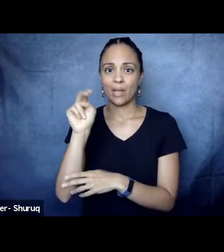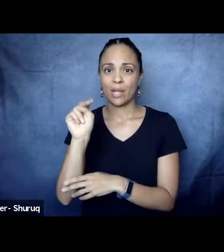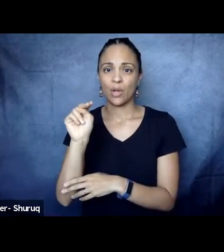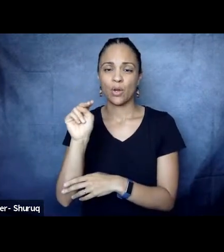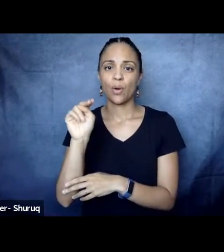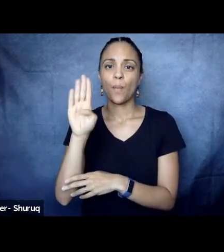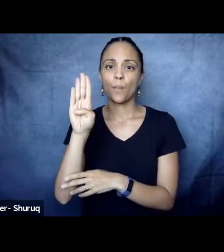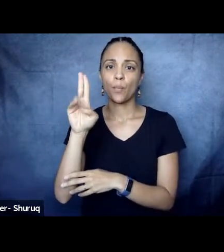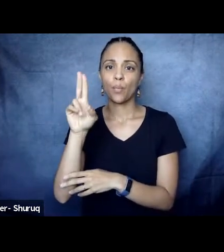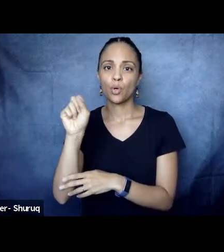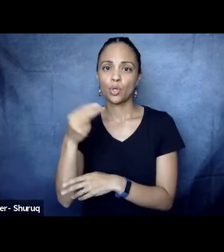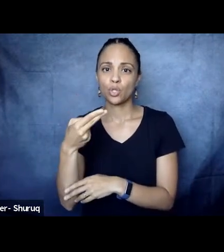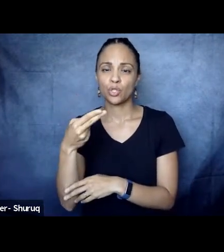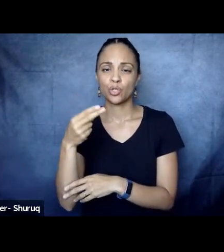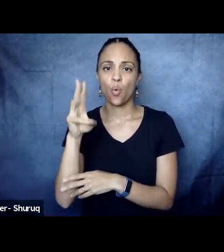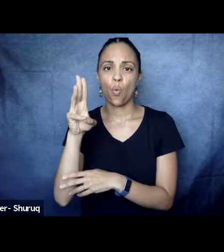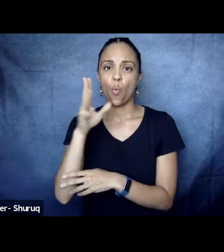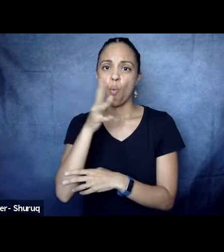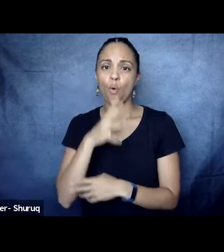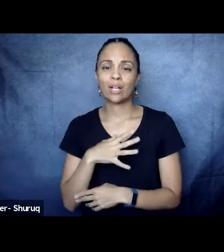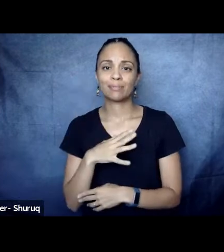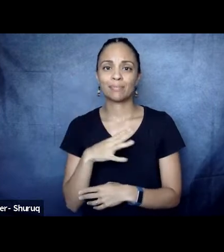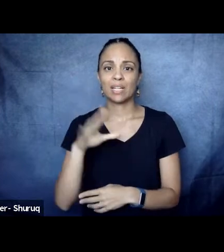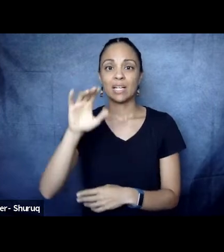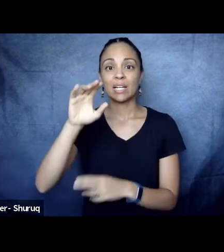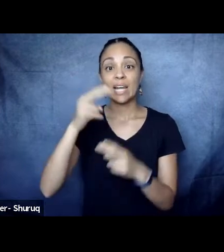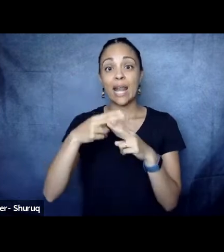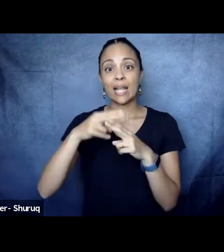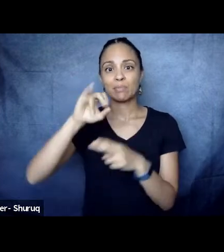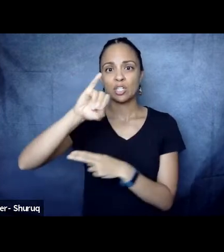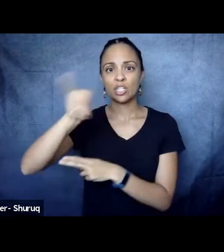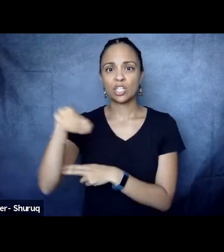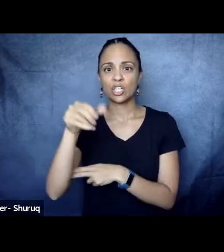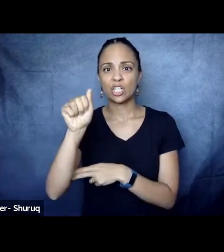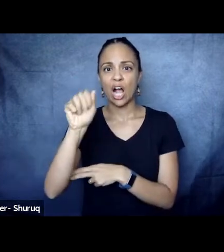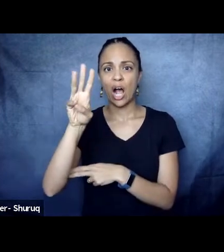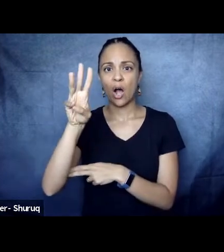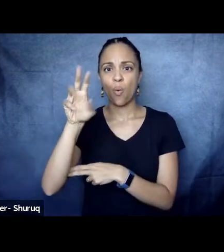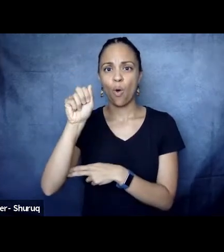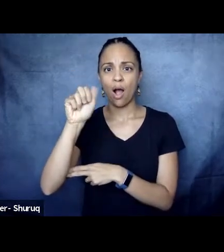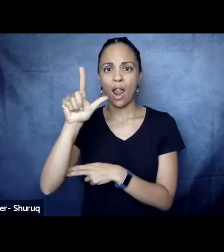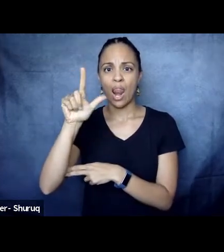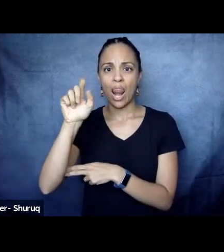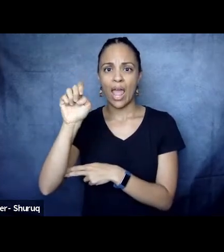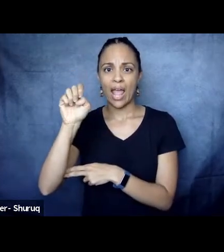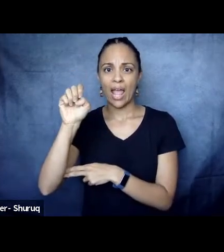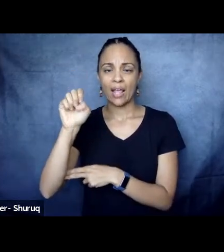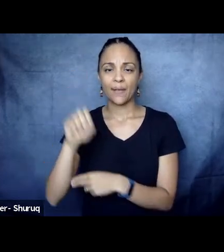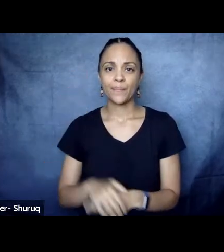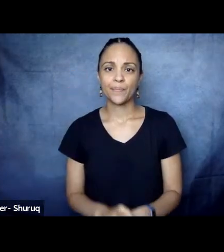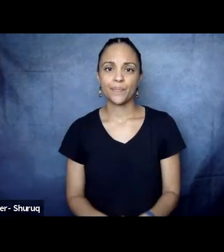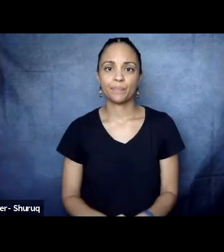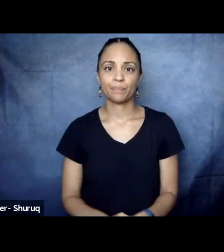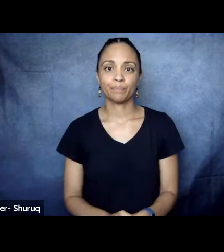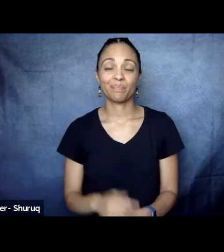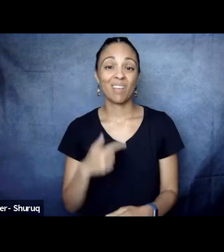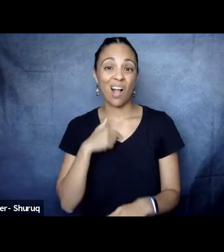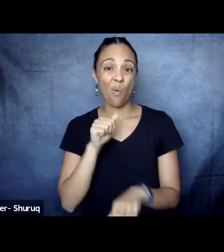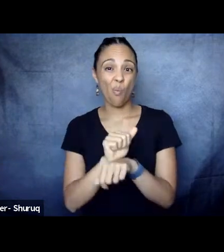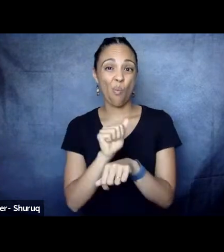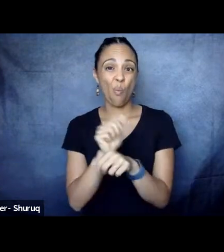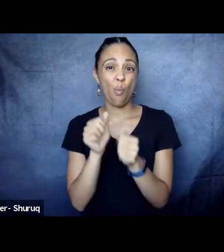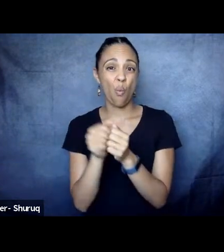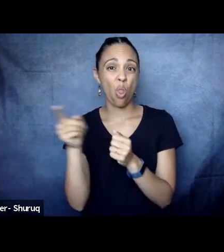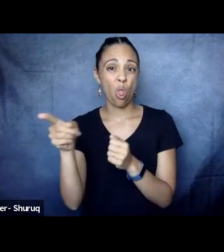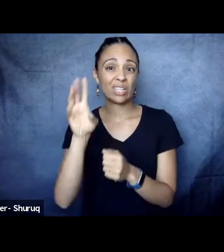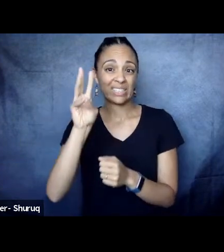Yes, Jawole opened the door. She saw the potential in me and she opened the doors and I was with her for six years, intensely